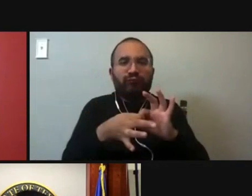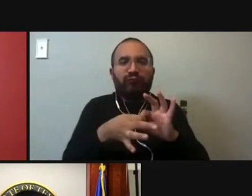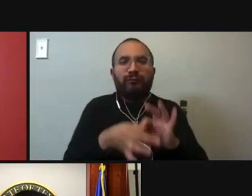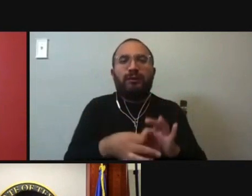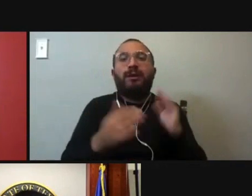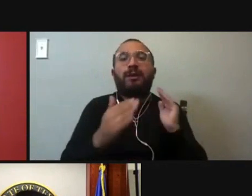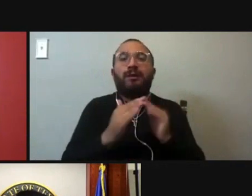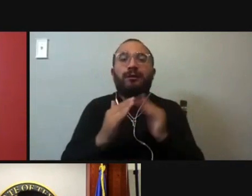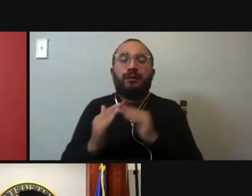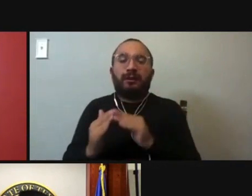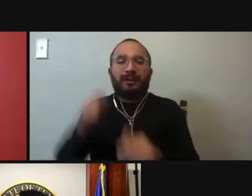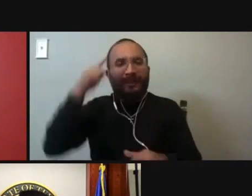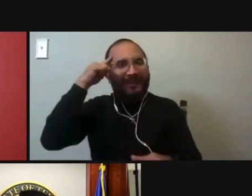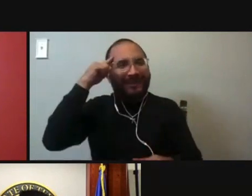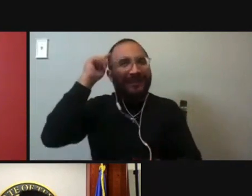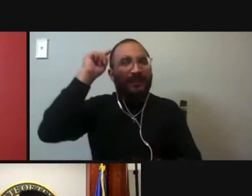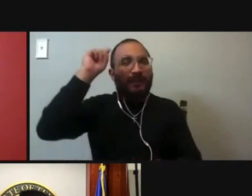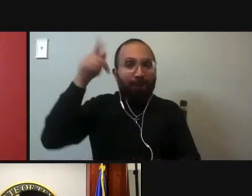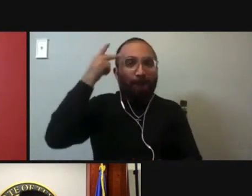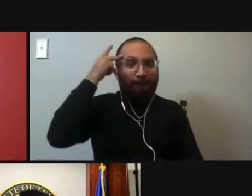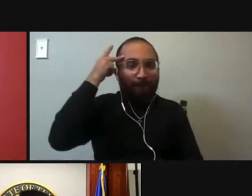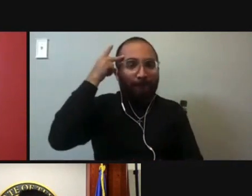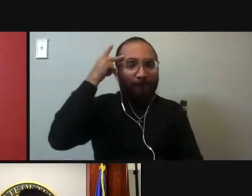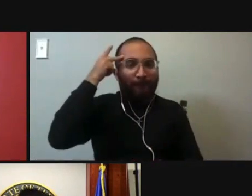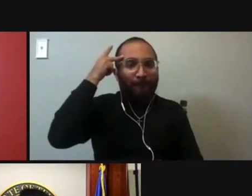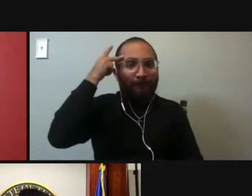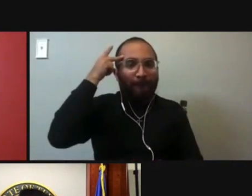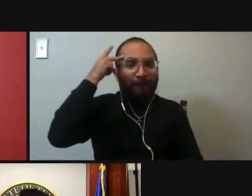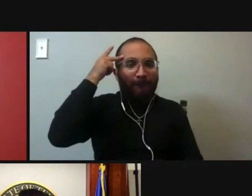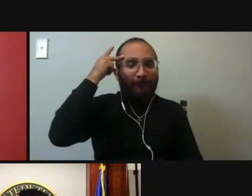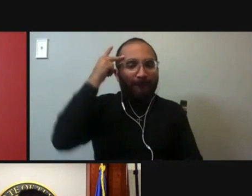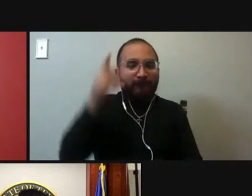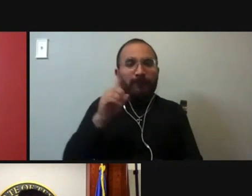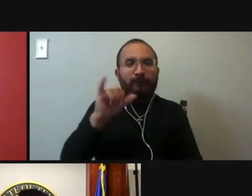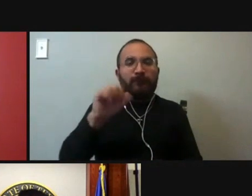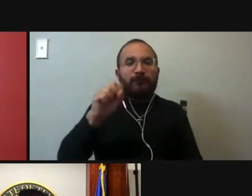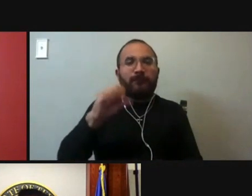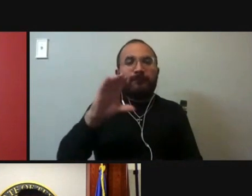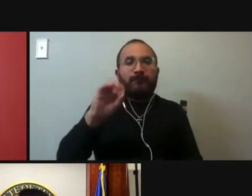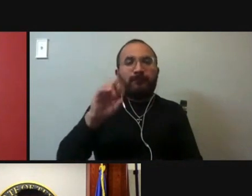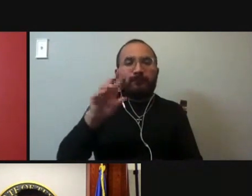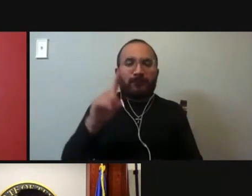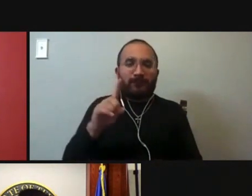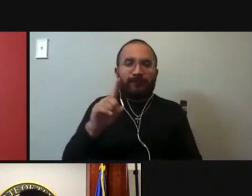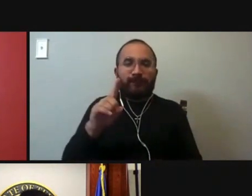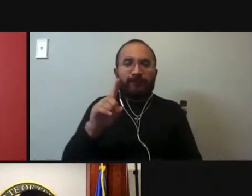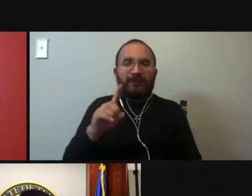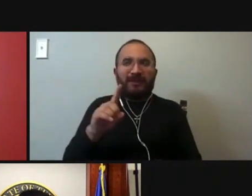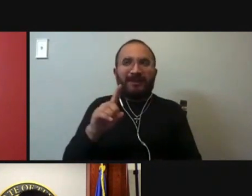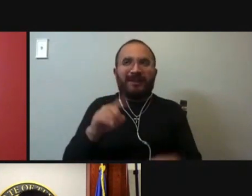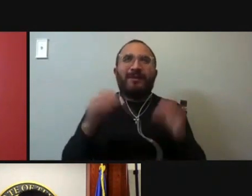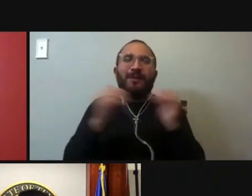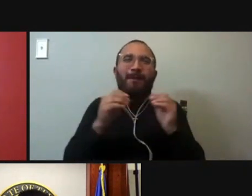the political discord is essentially about as political as it has ever been,